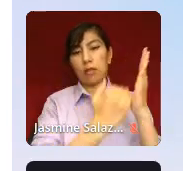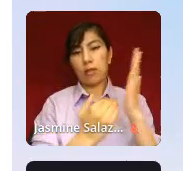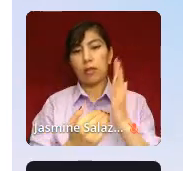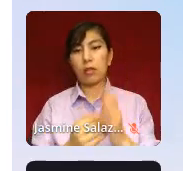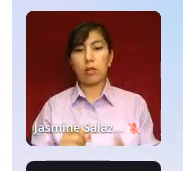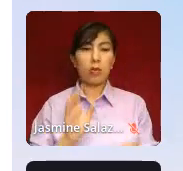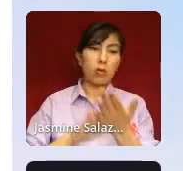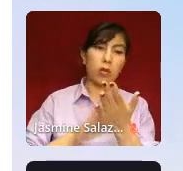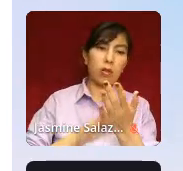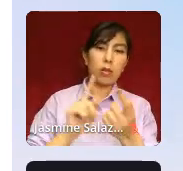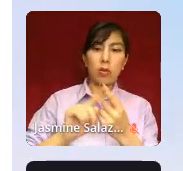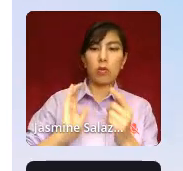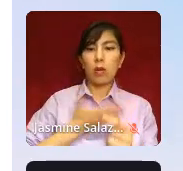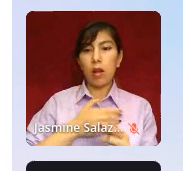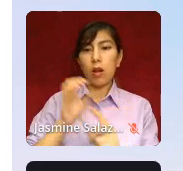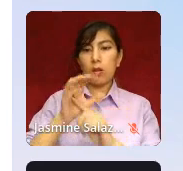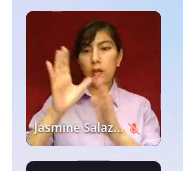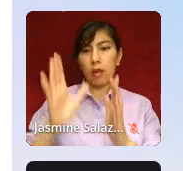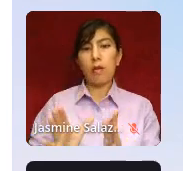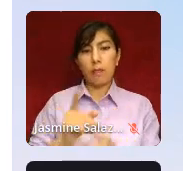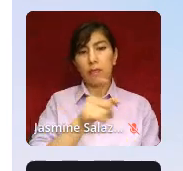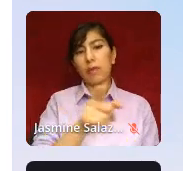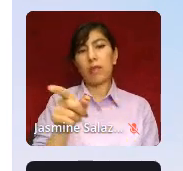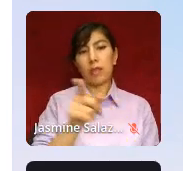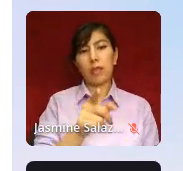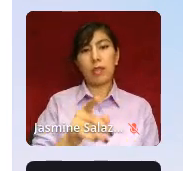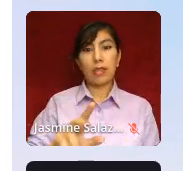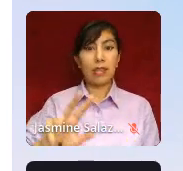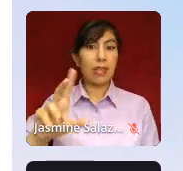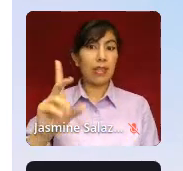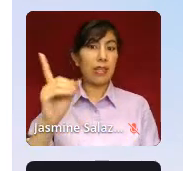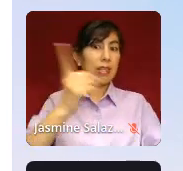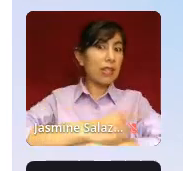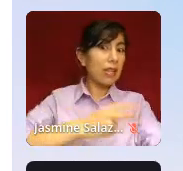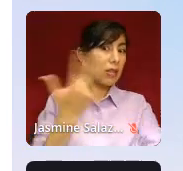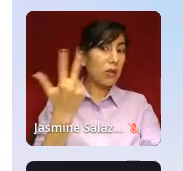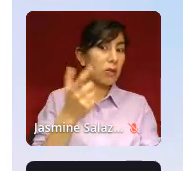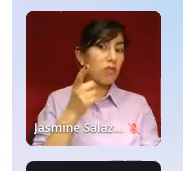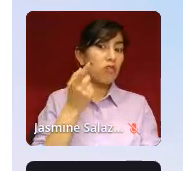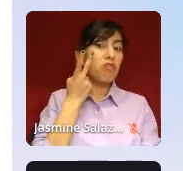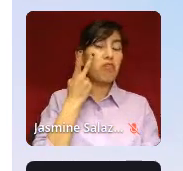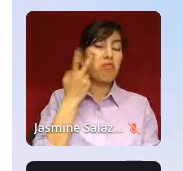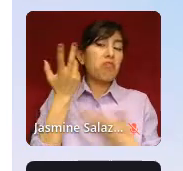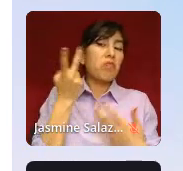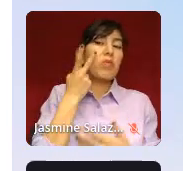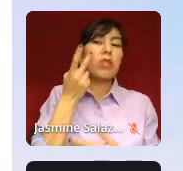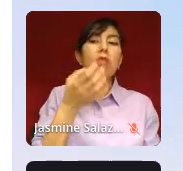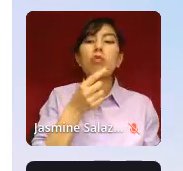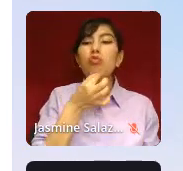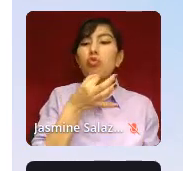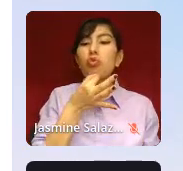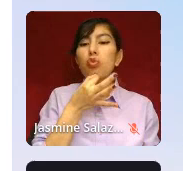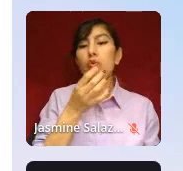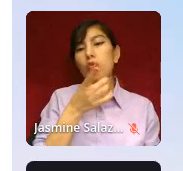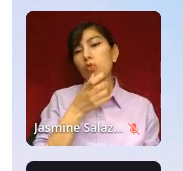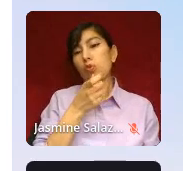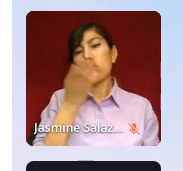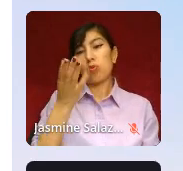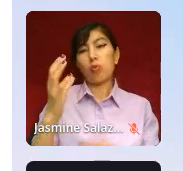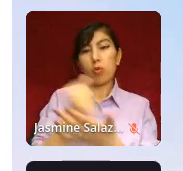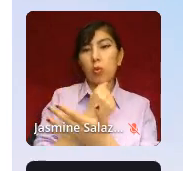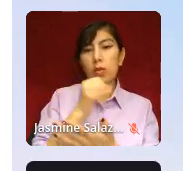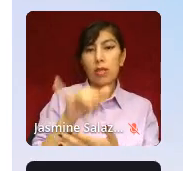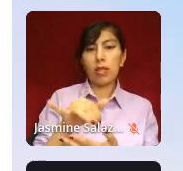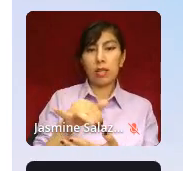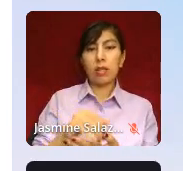our champions. And day three, who knows? We'll see soon. We are going to leave